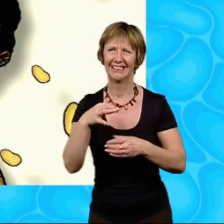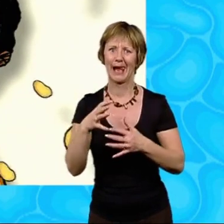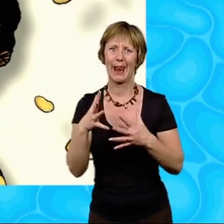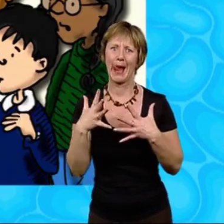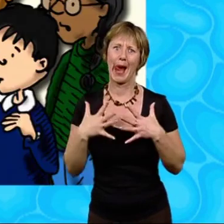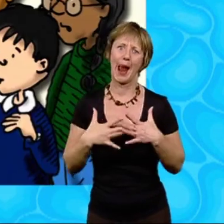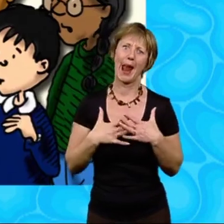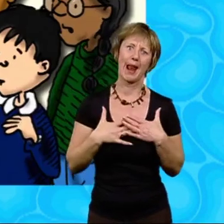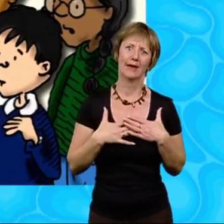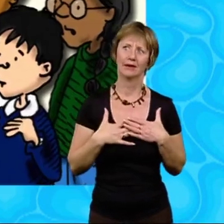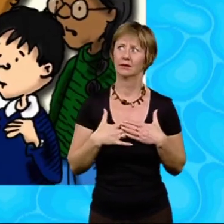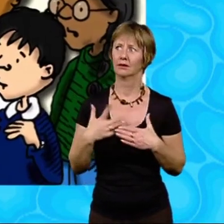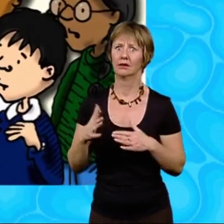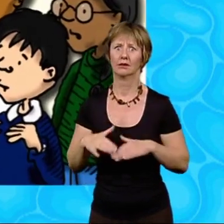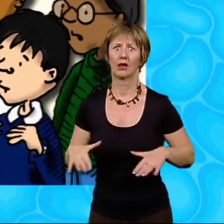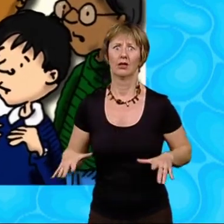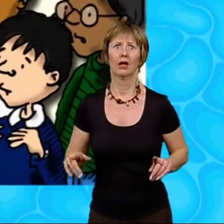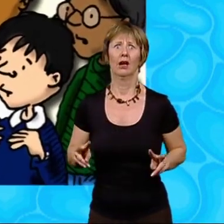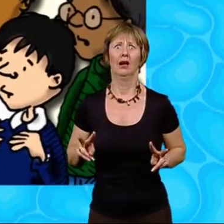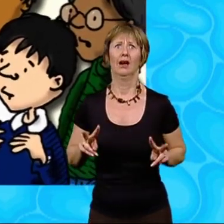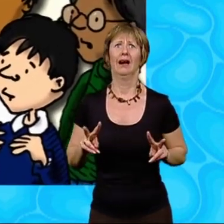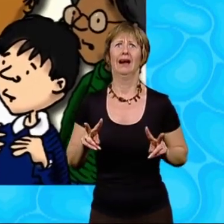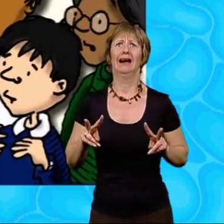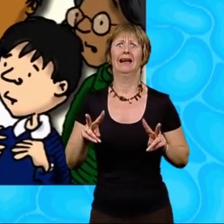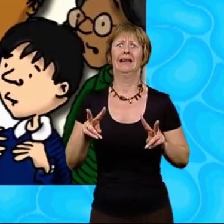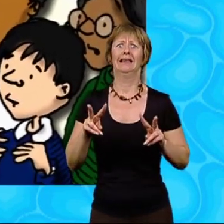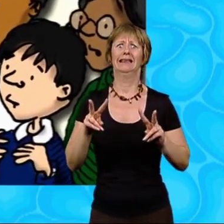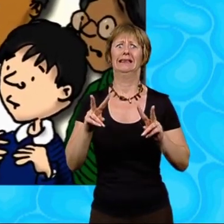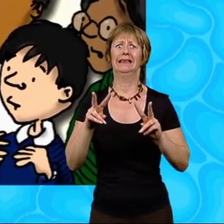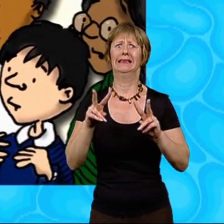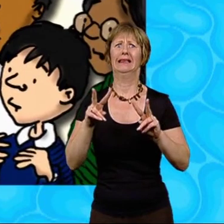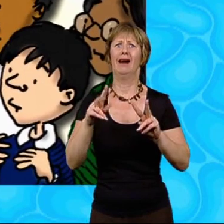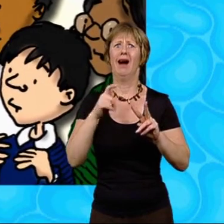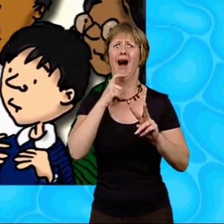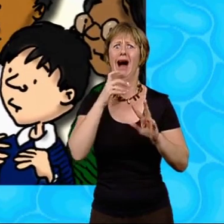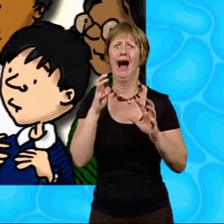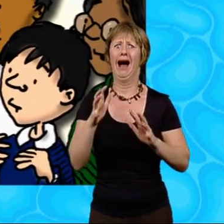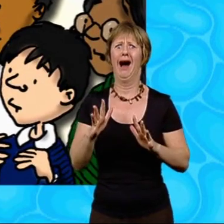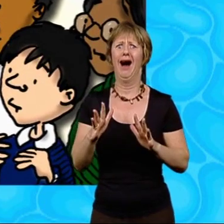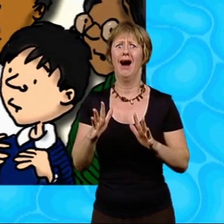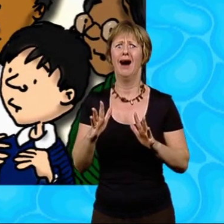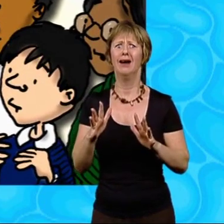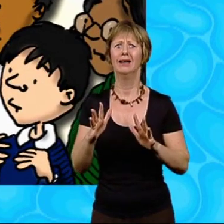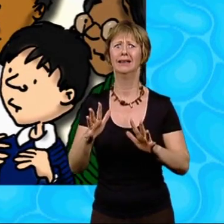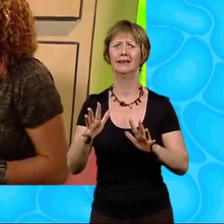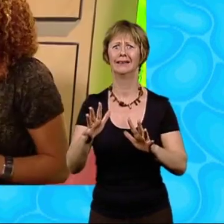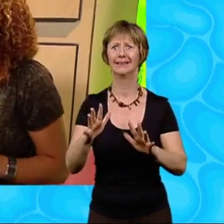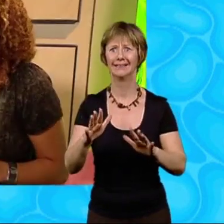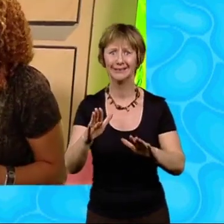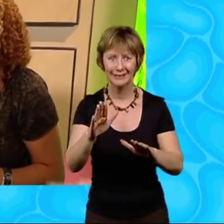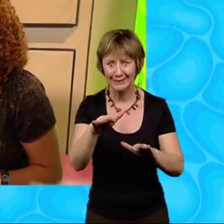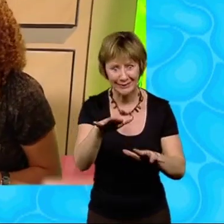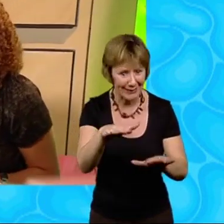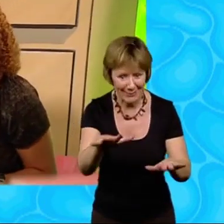much. The whole class gasped in horror. You don't mind if I have